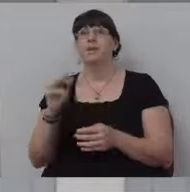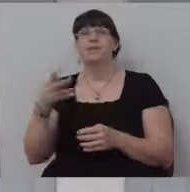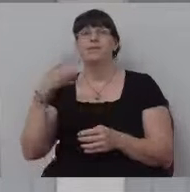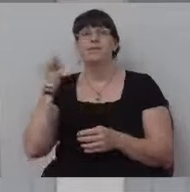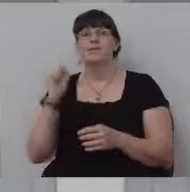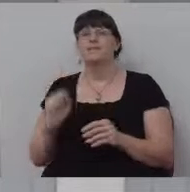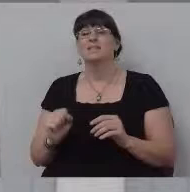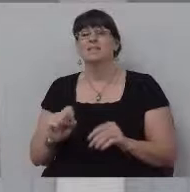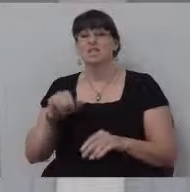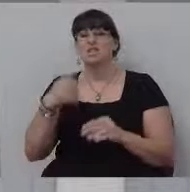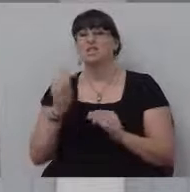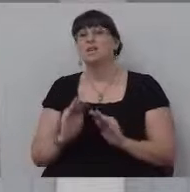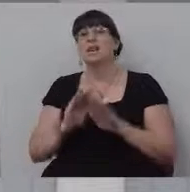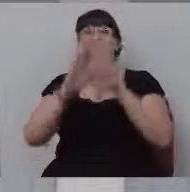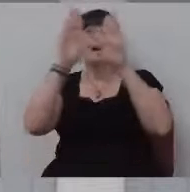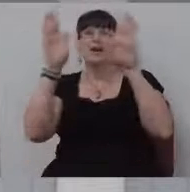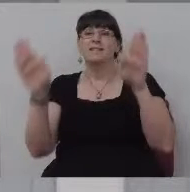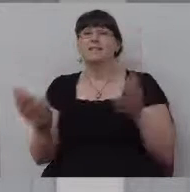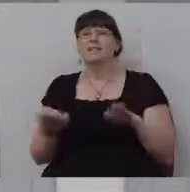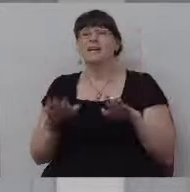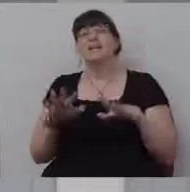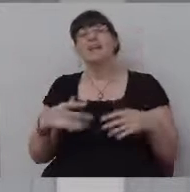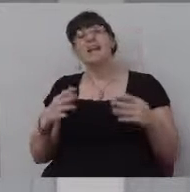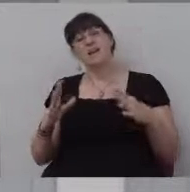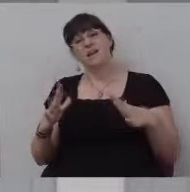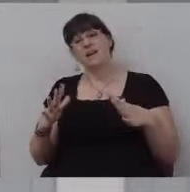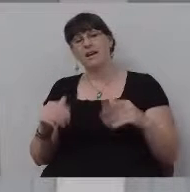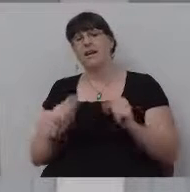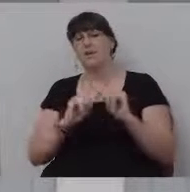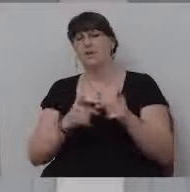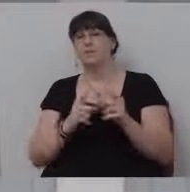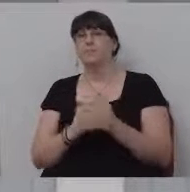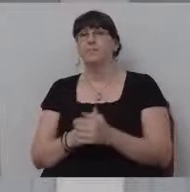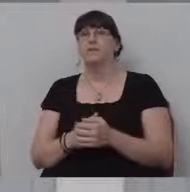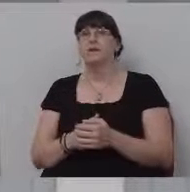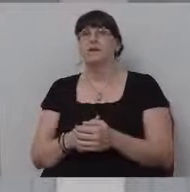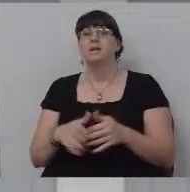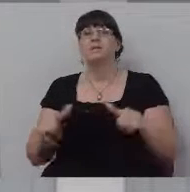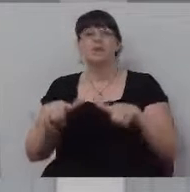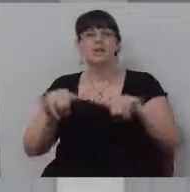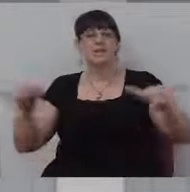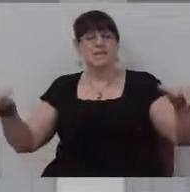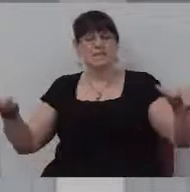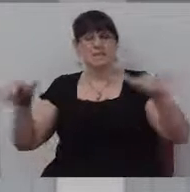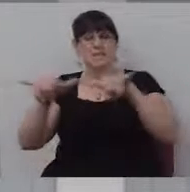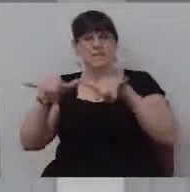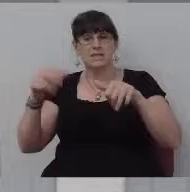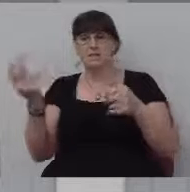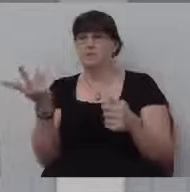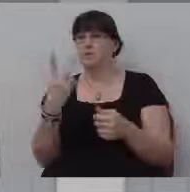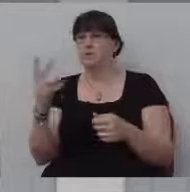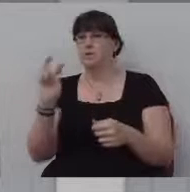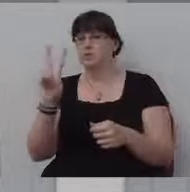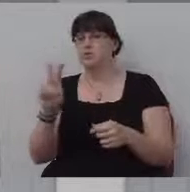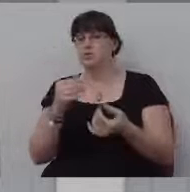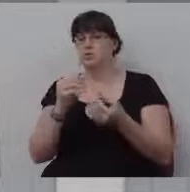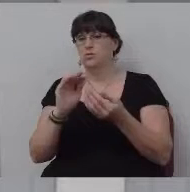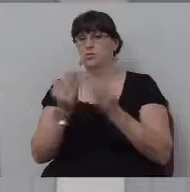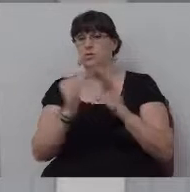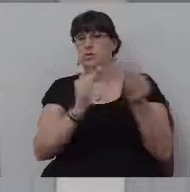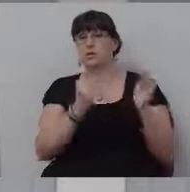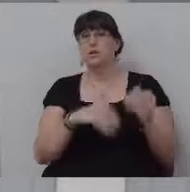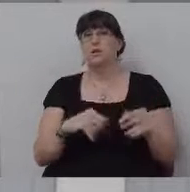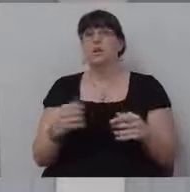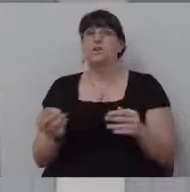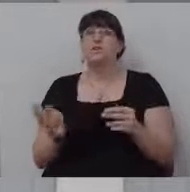Sunday outing. In fact, I looked it up, um, and the distance between Gibeon and Jerusalem, it's approximately a hundred miles. You know,